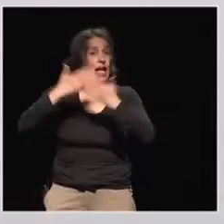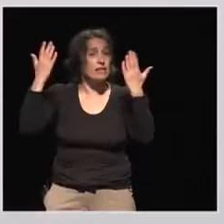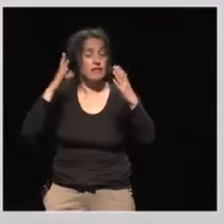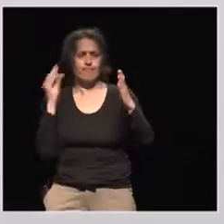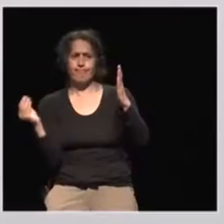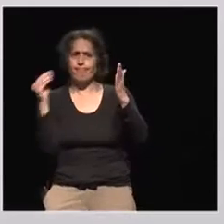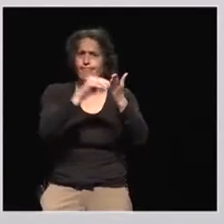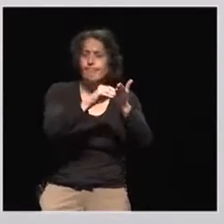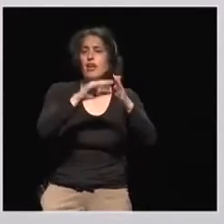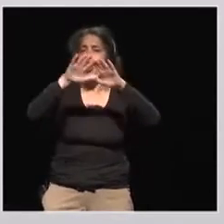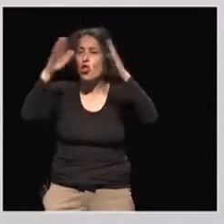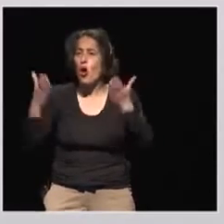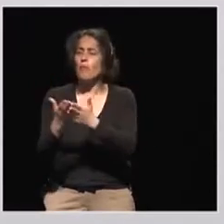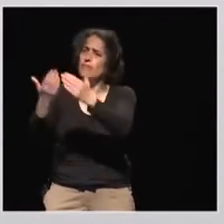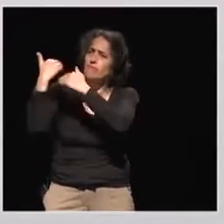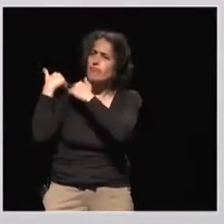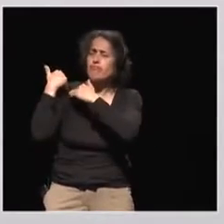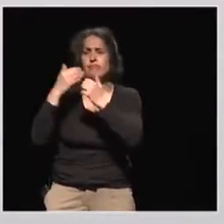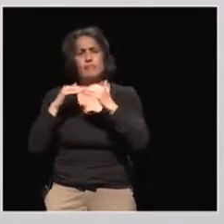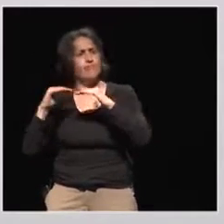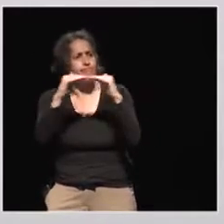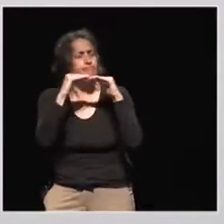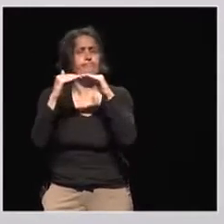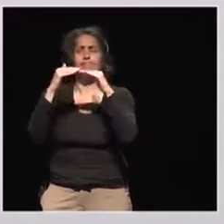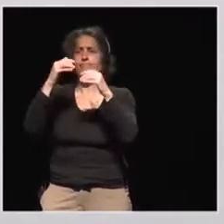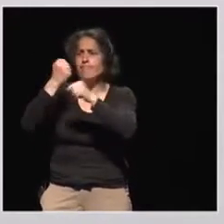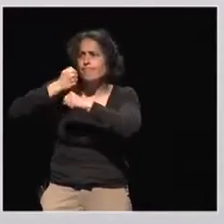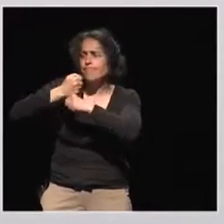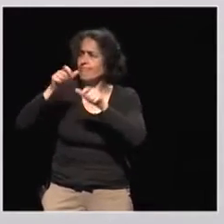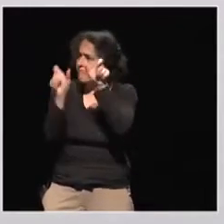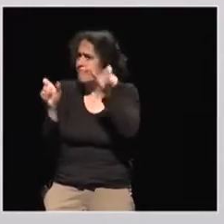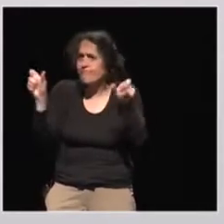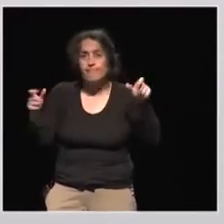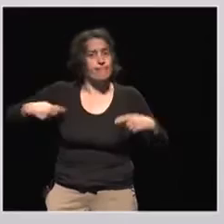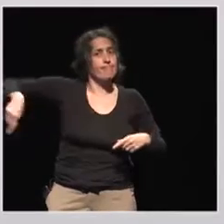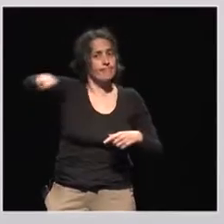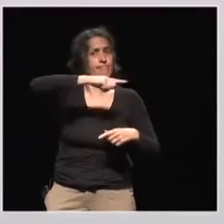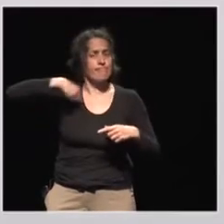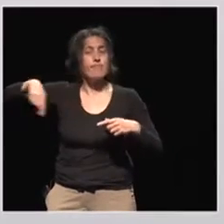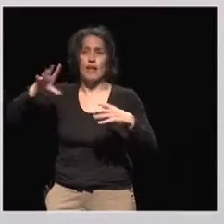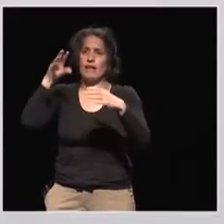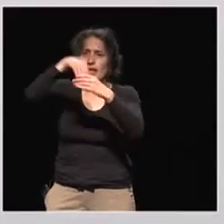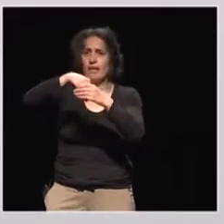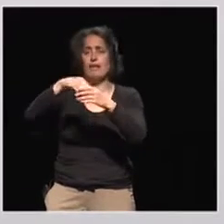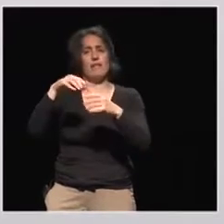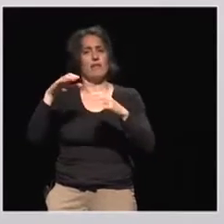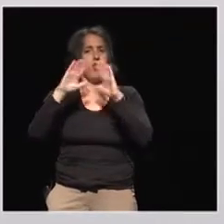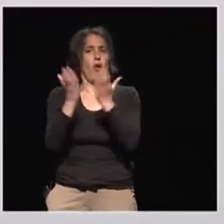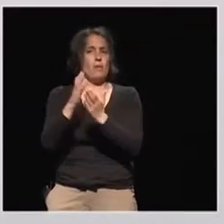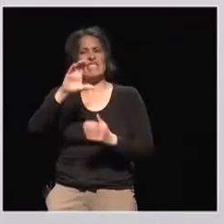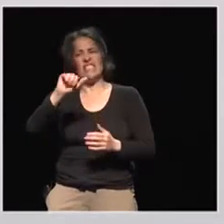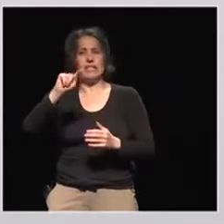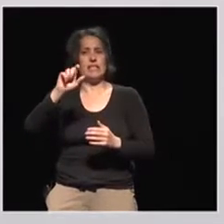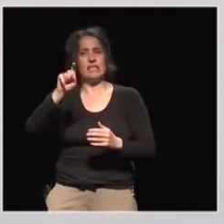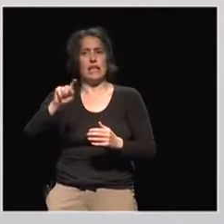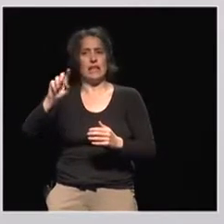Days, because obviously in the context of the SDG discussions and the universal